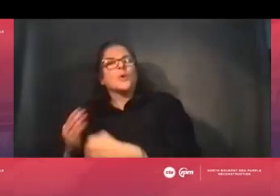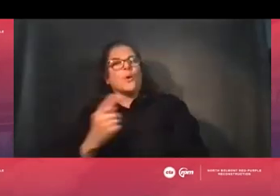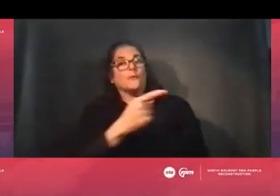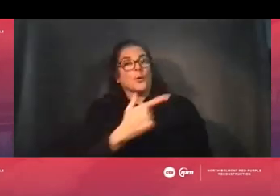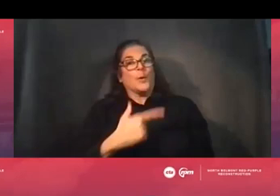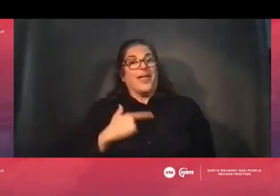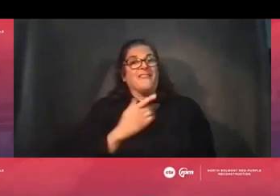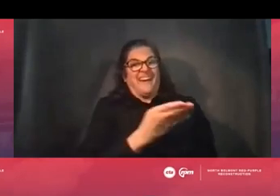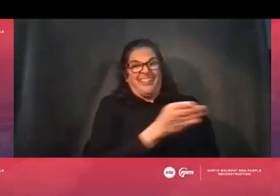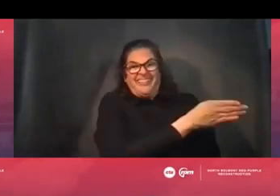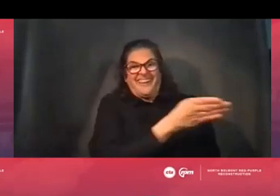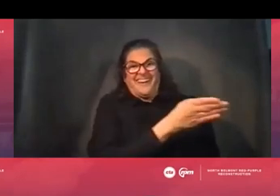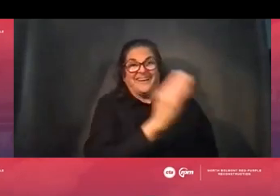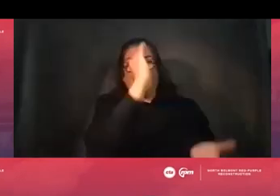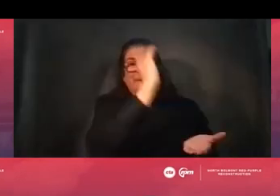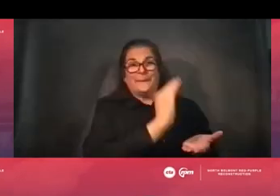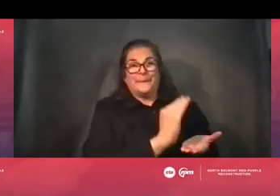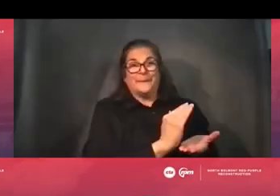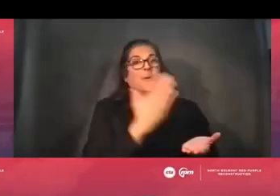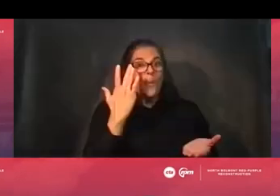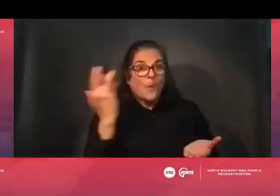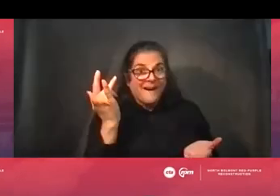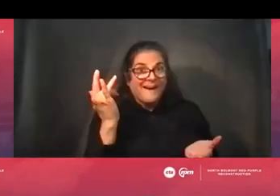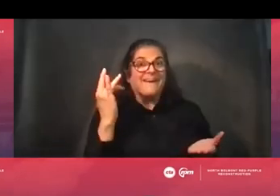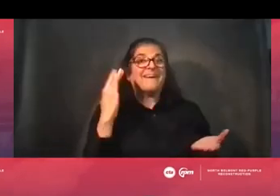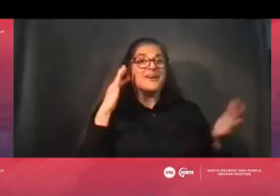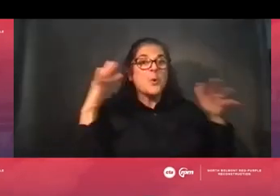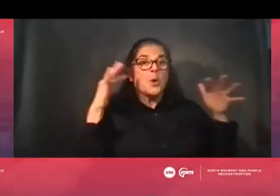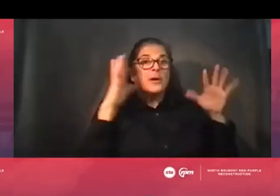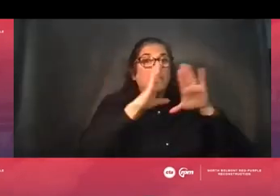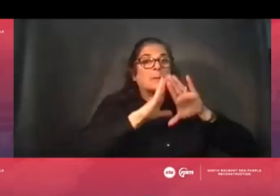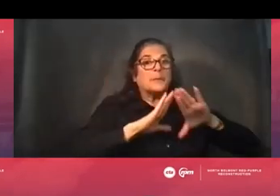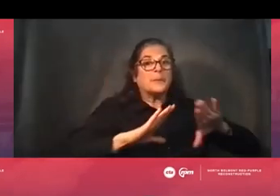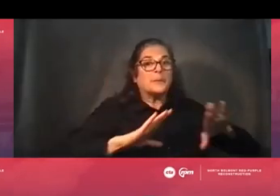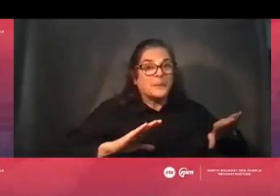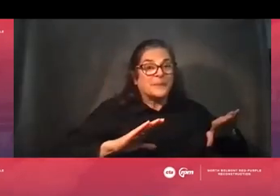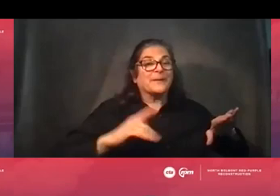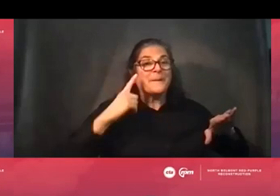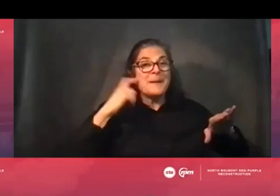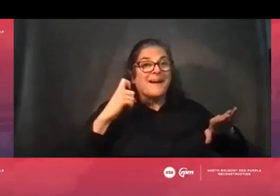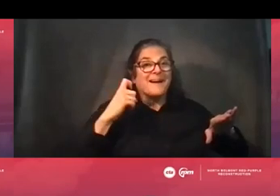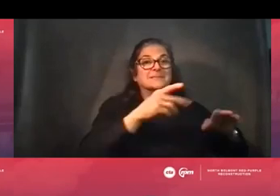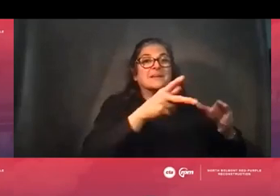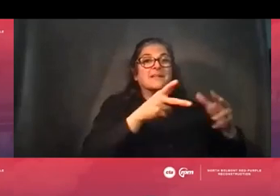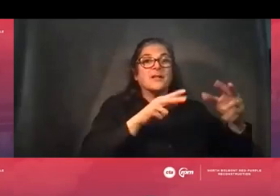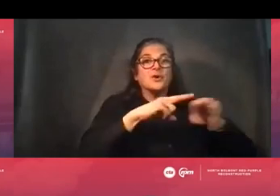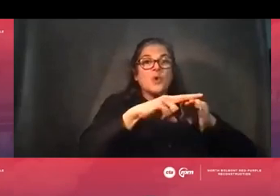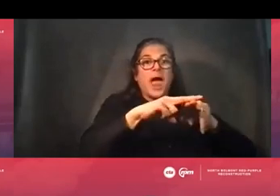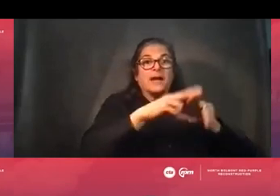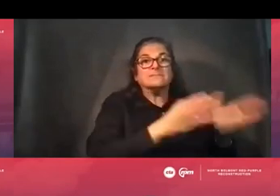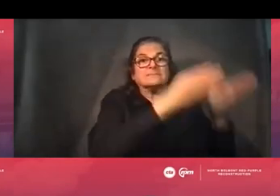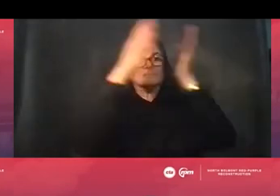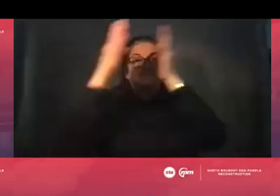because the trains have moved further away from you. Additionally, we may need to slow down some of the trains in various areas if we're doing specialized